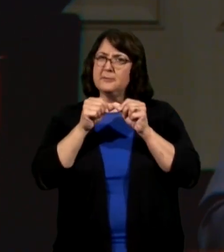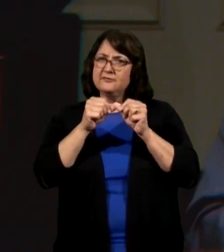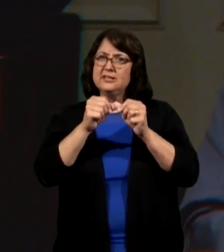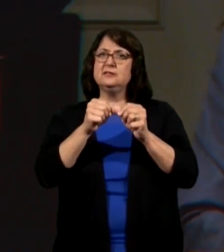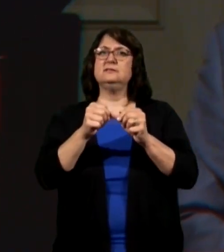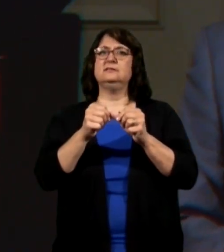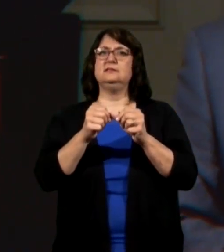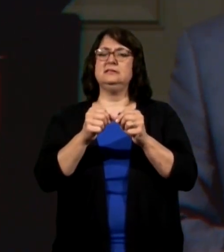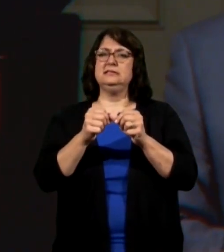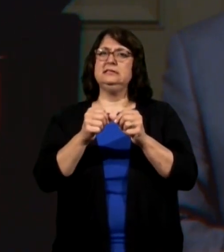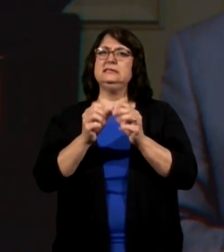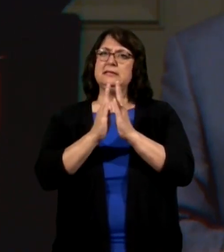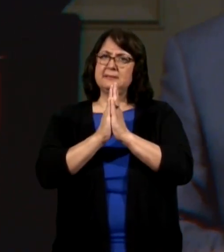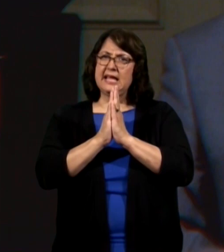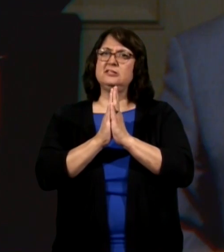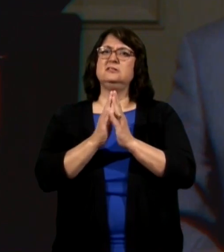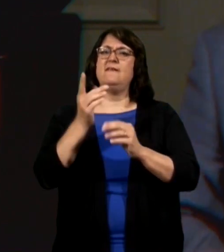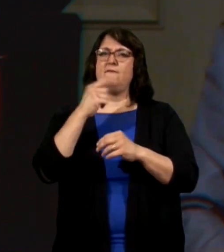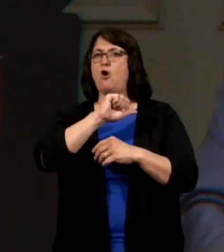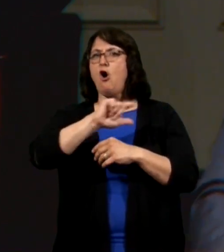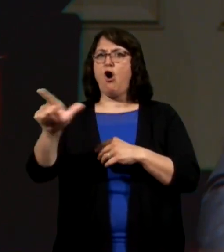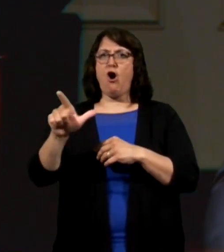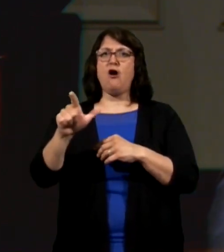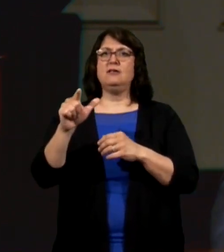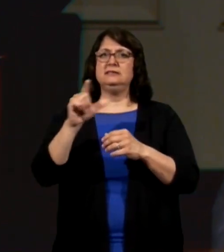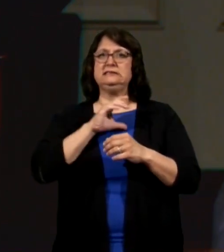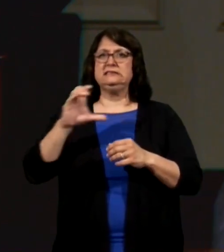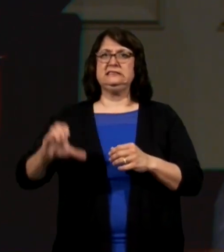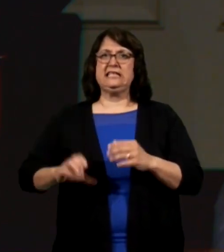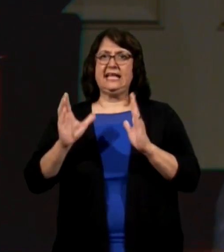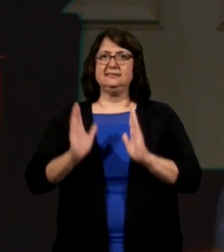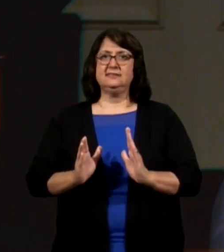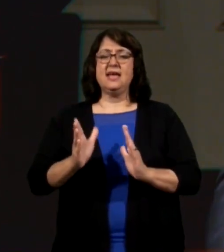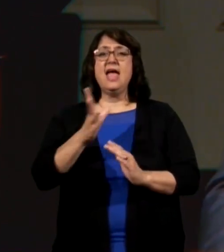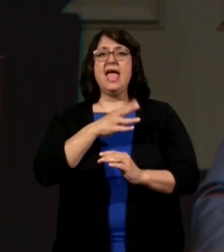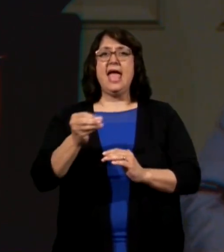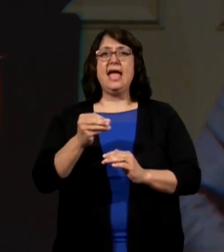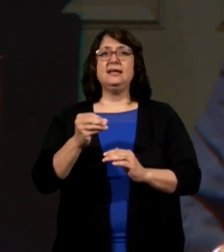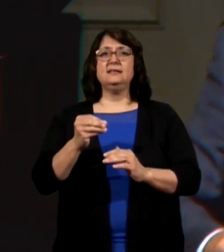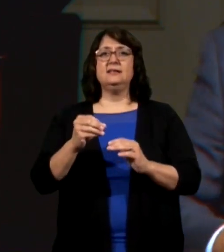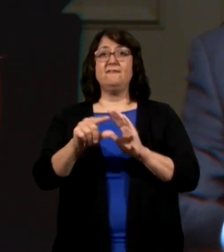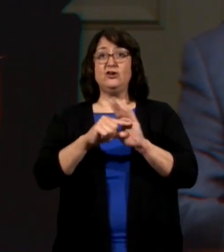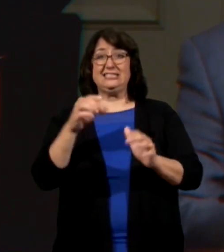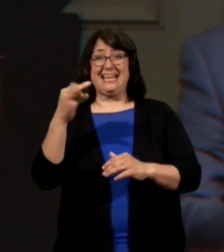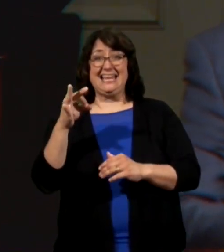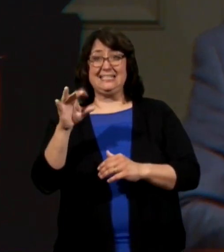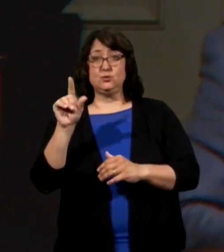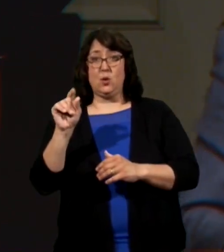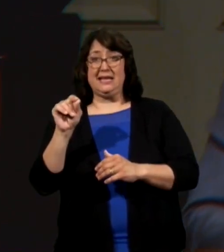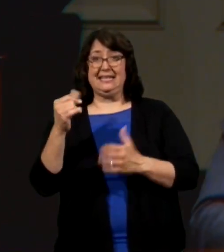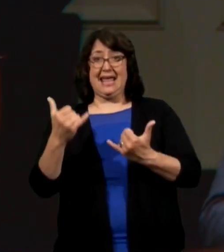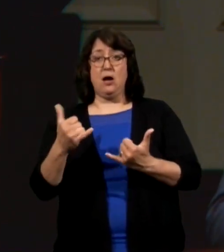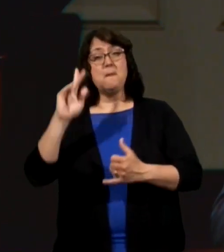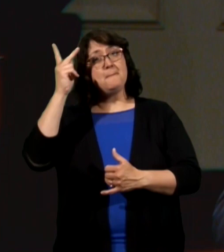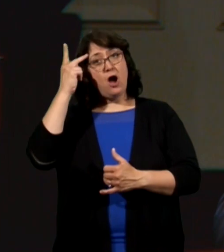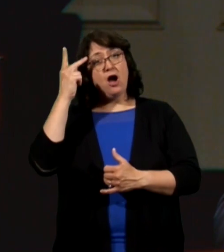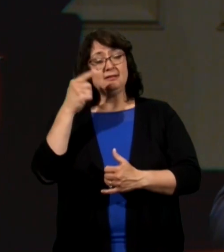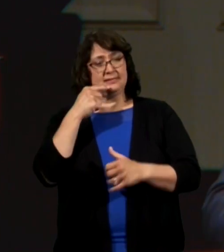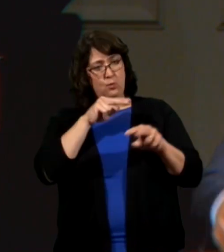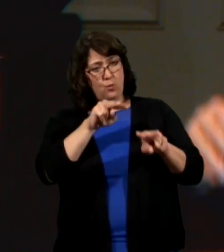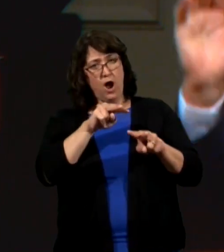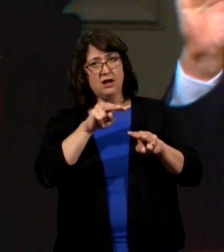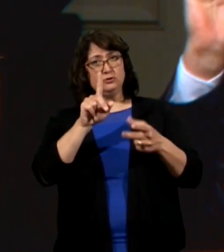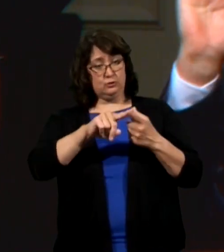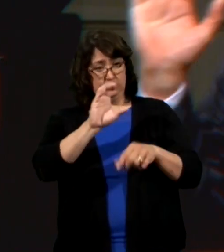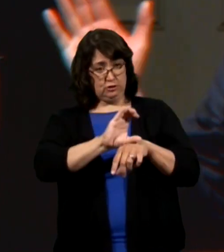supplication for all saints. But particularly 19 and 20, watch, Paul to the church.